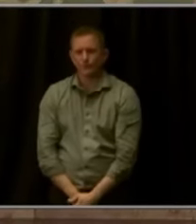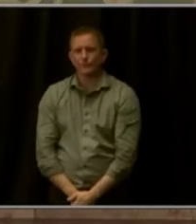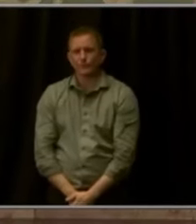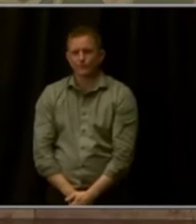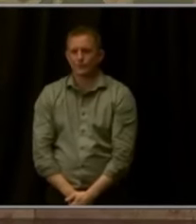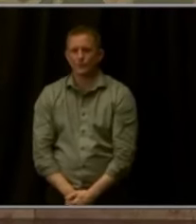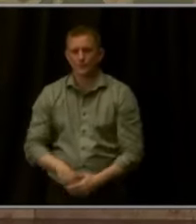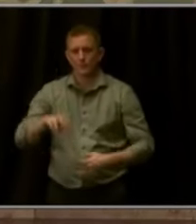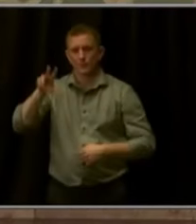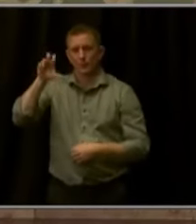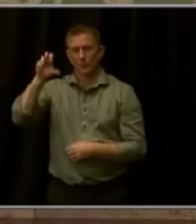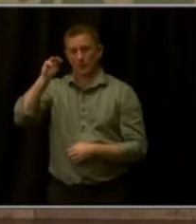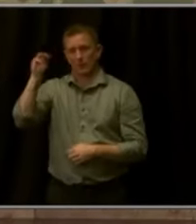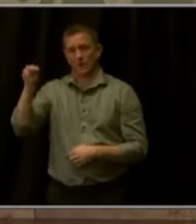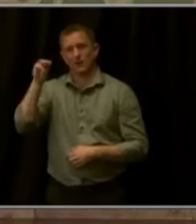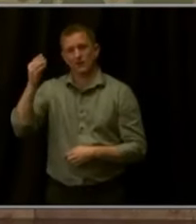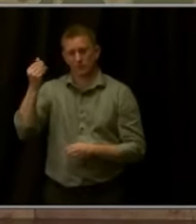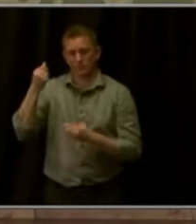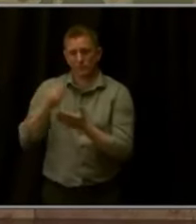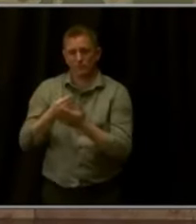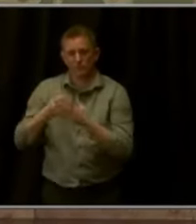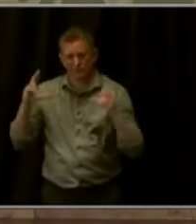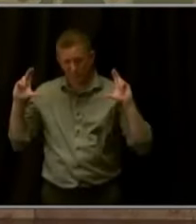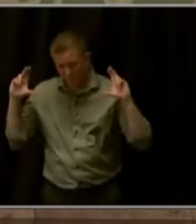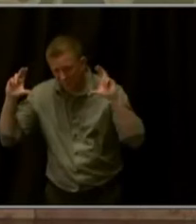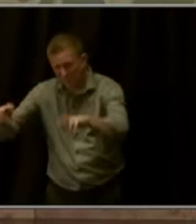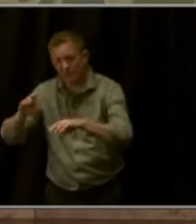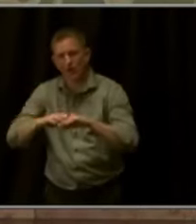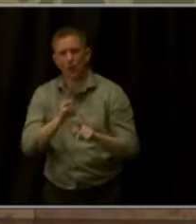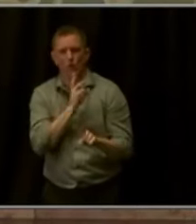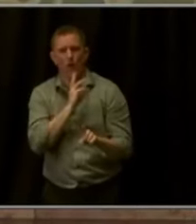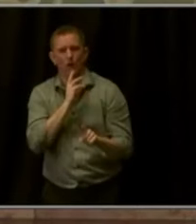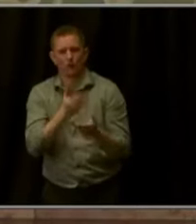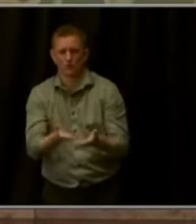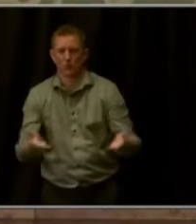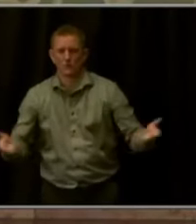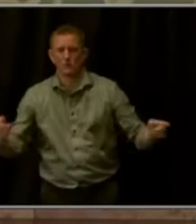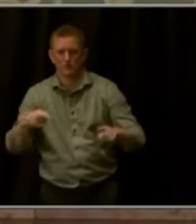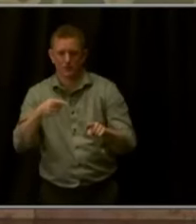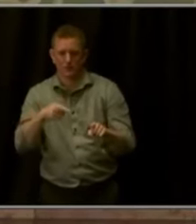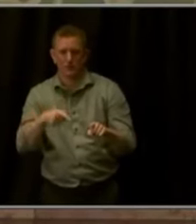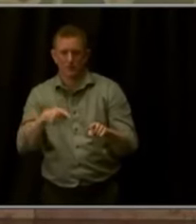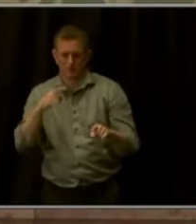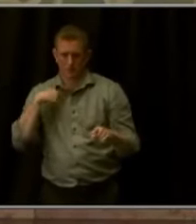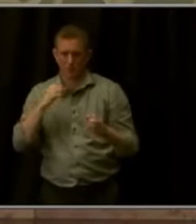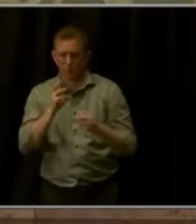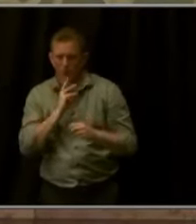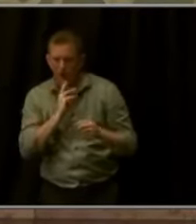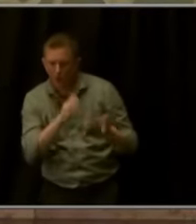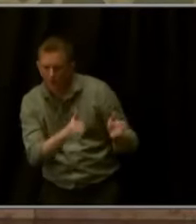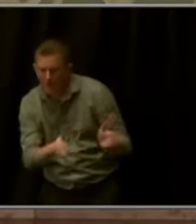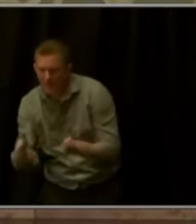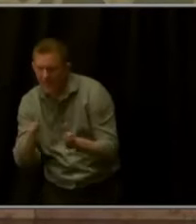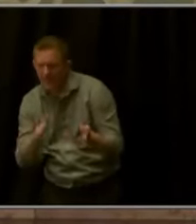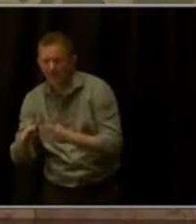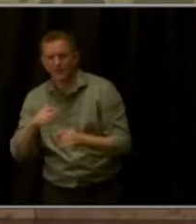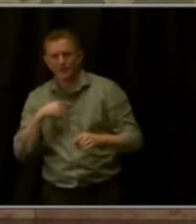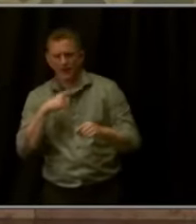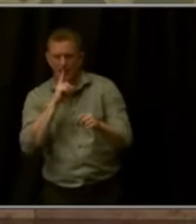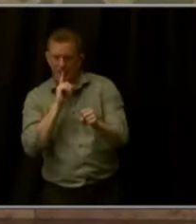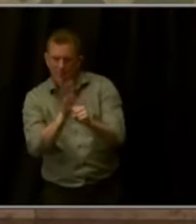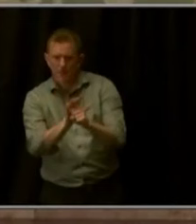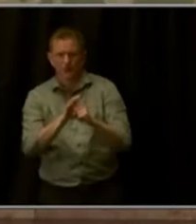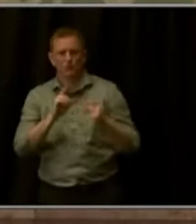our precious water resources towards implementation of the visionary Colorado water plan and remain committed to aggressively defending